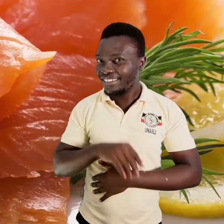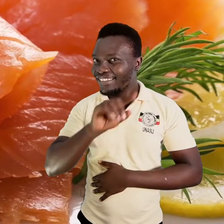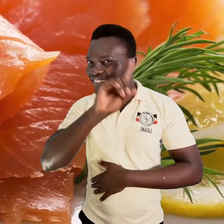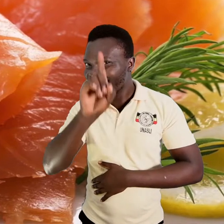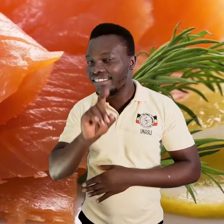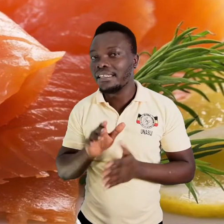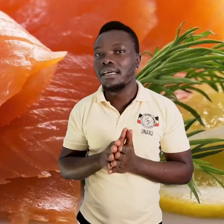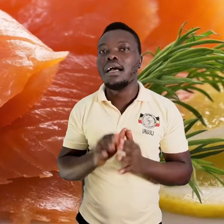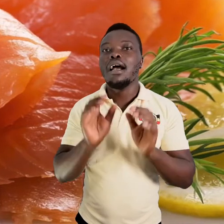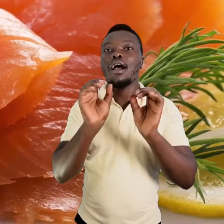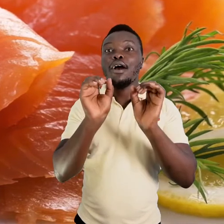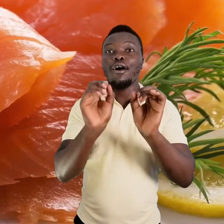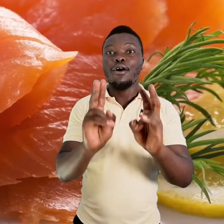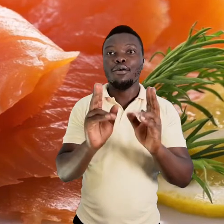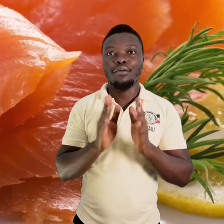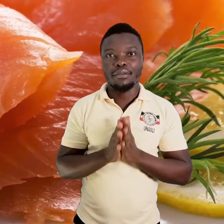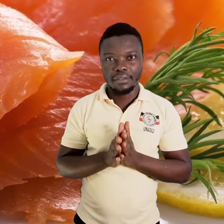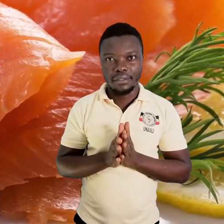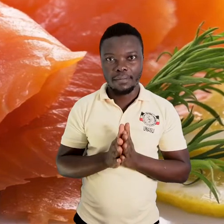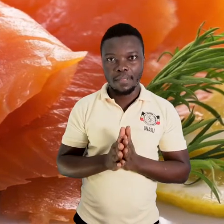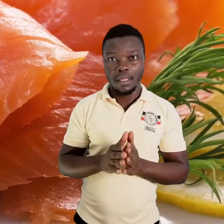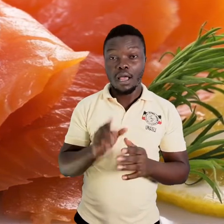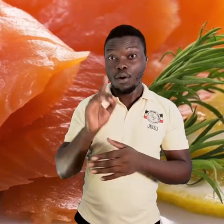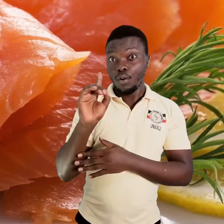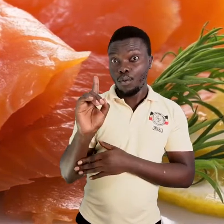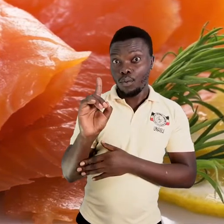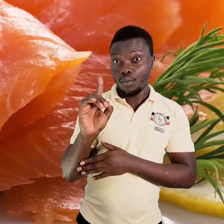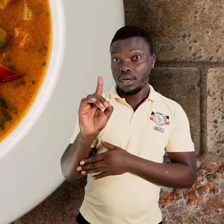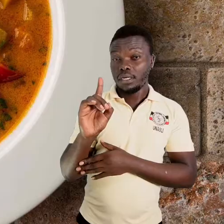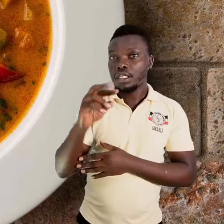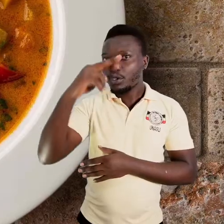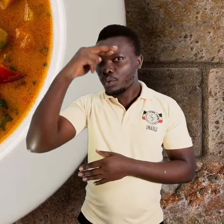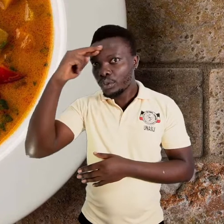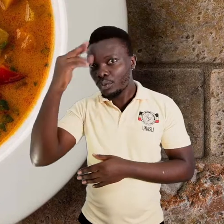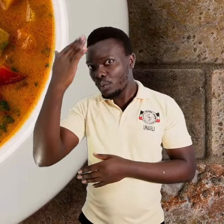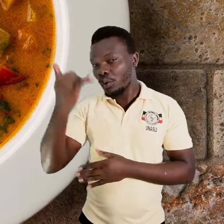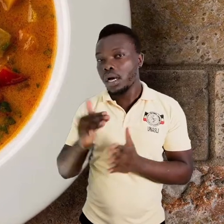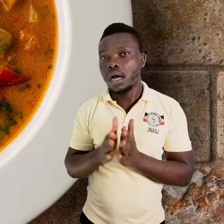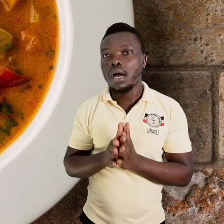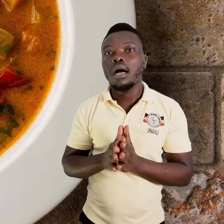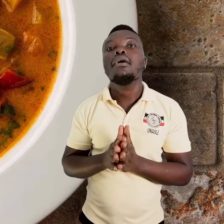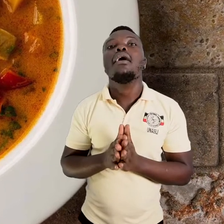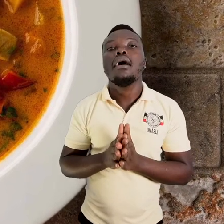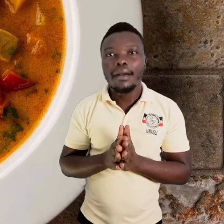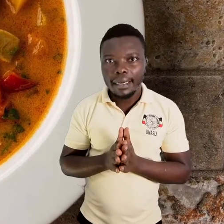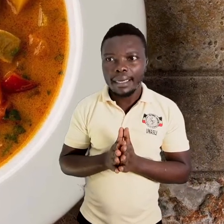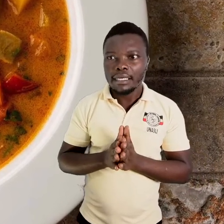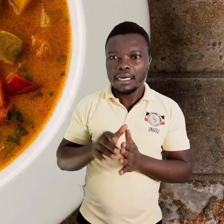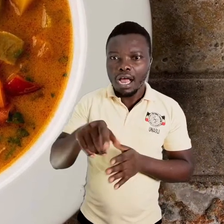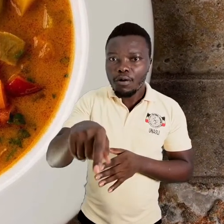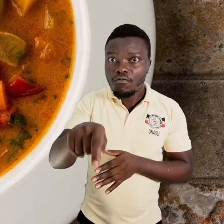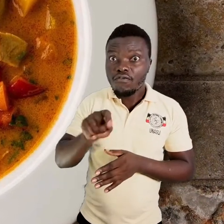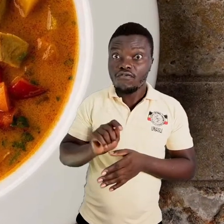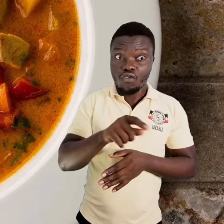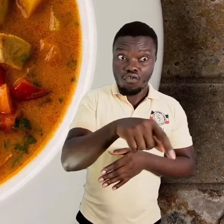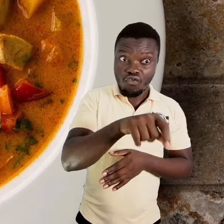One of the answers actually is because they are caught in different places.